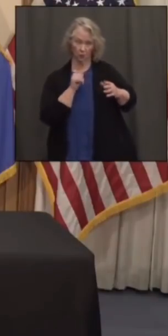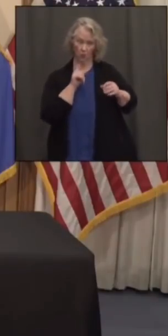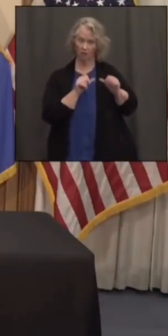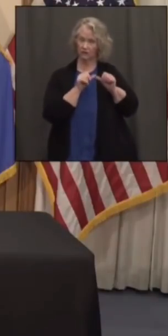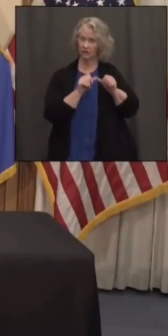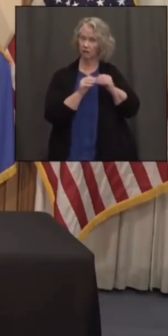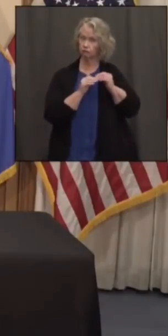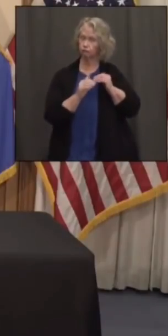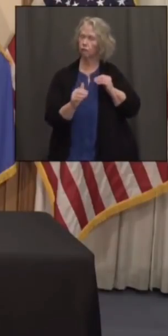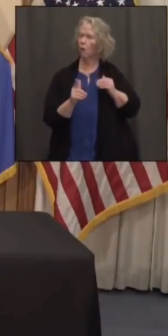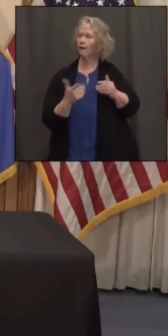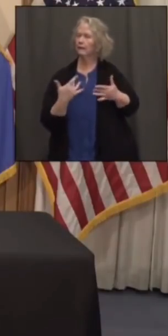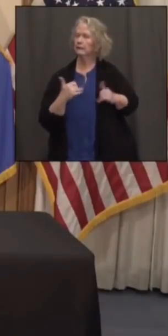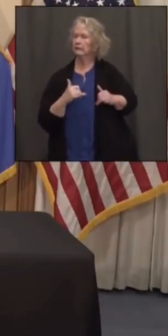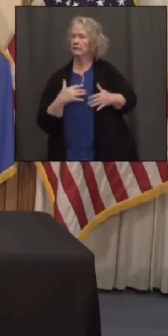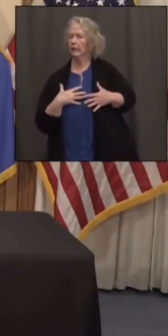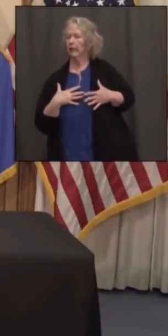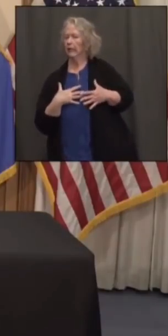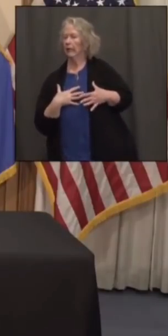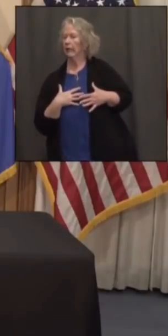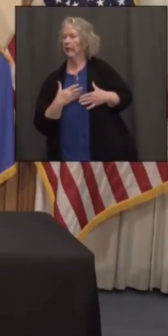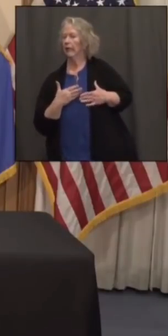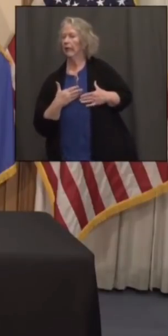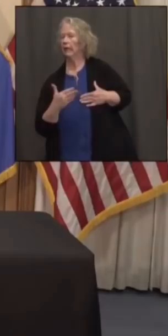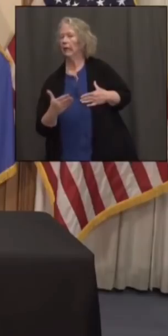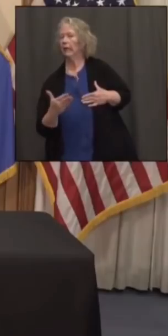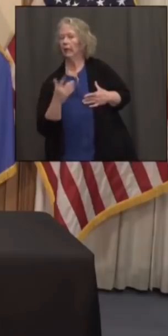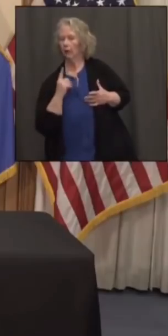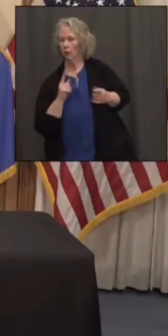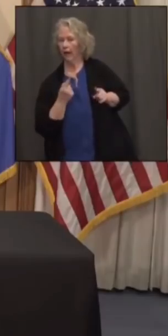way? Or are we still at risk down the road for surges?